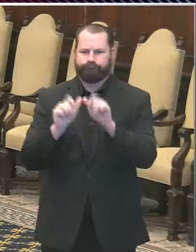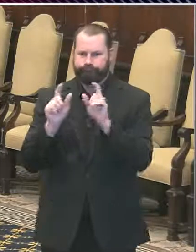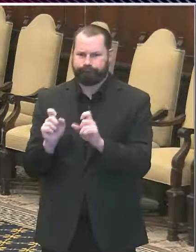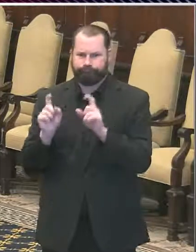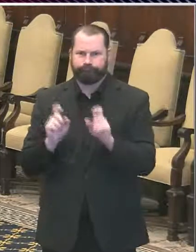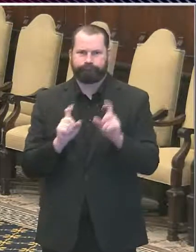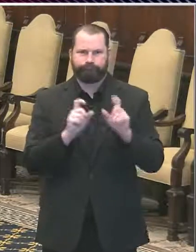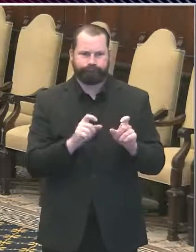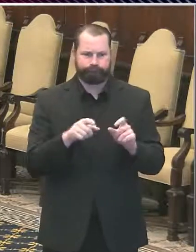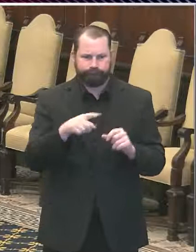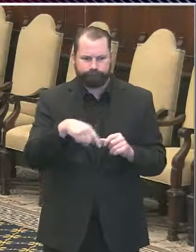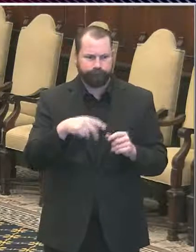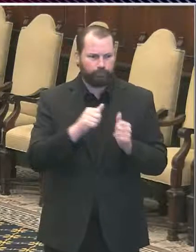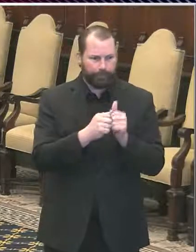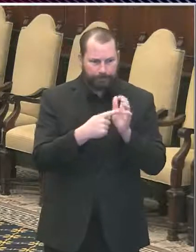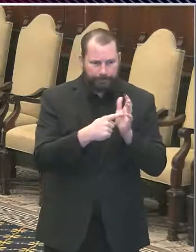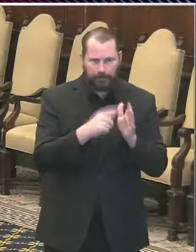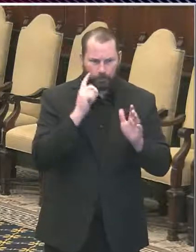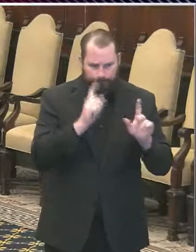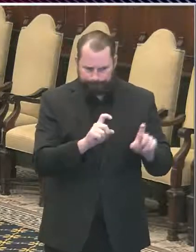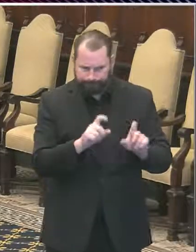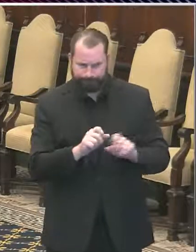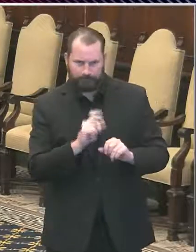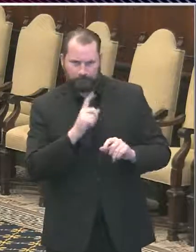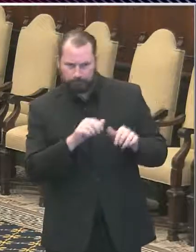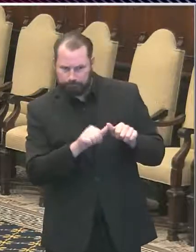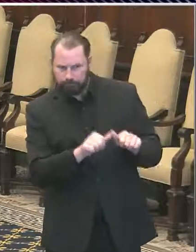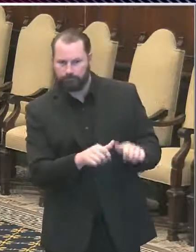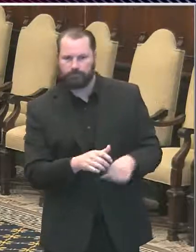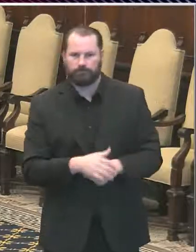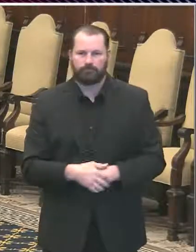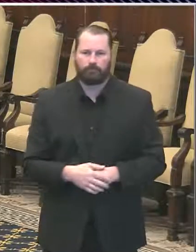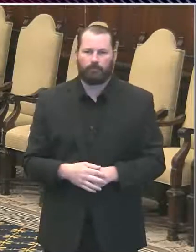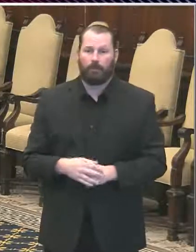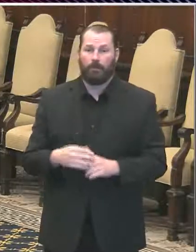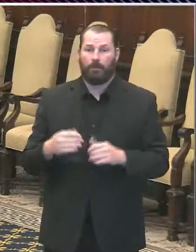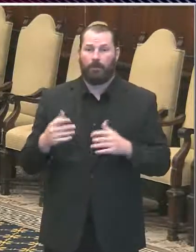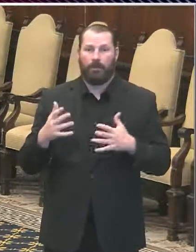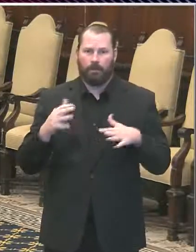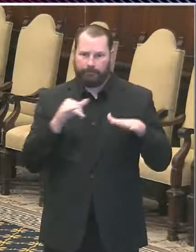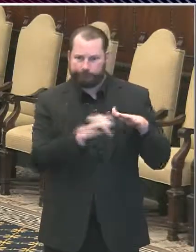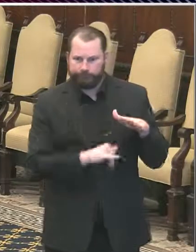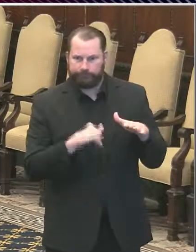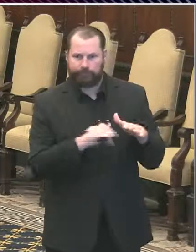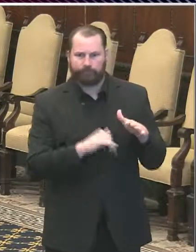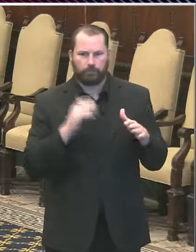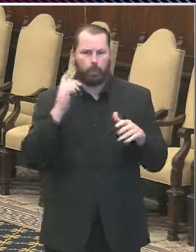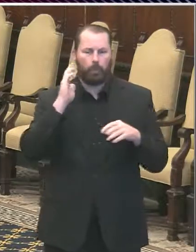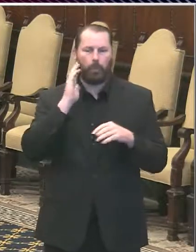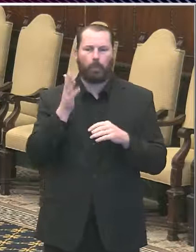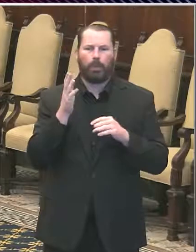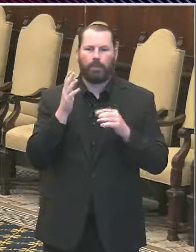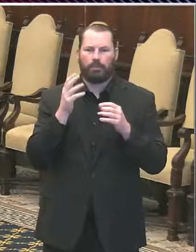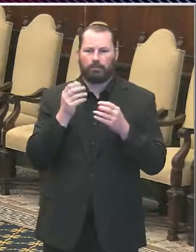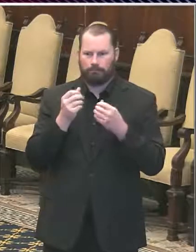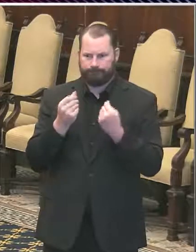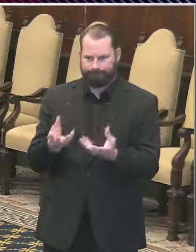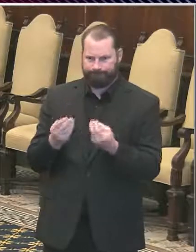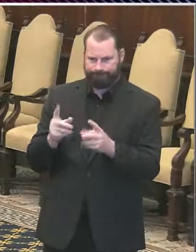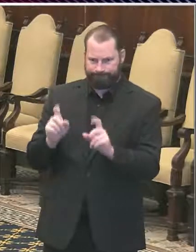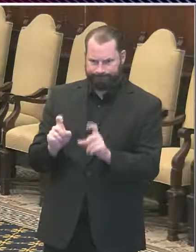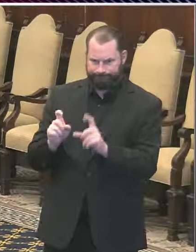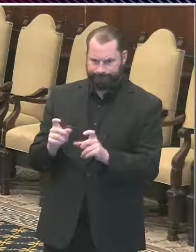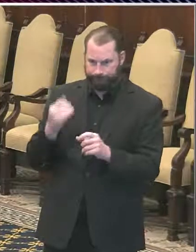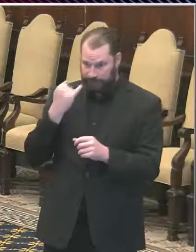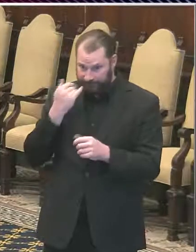previously established protocols. Isolation space will continue to be provided to all people who test positive within the Department